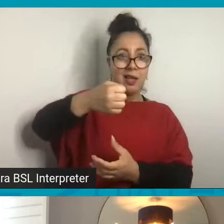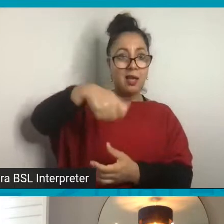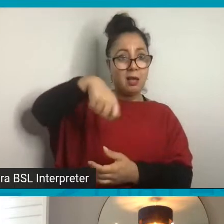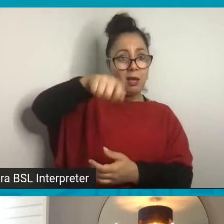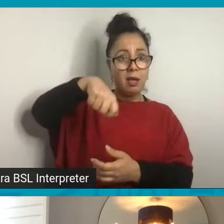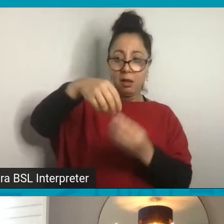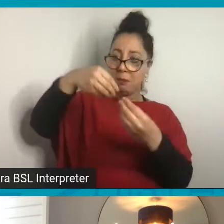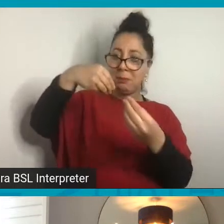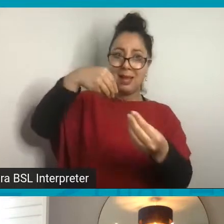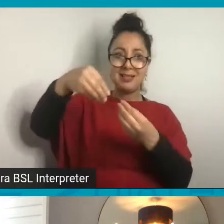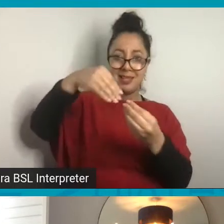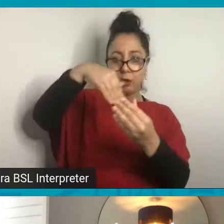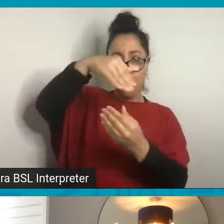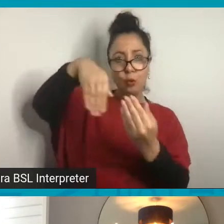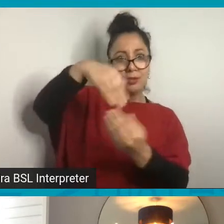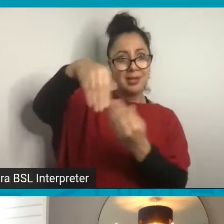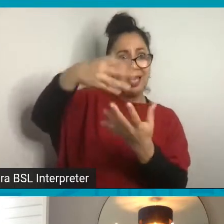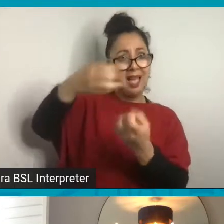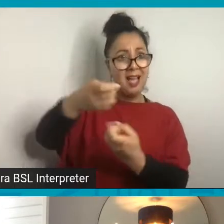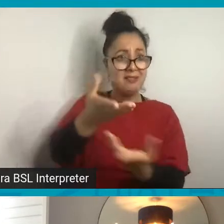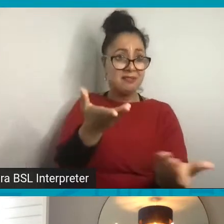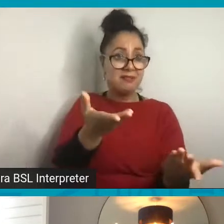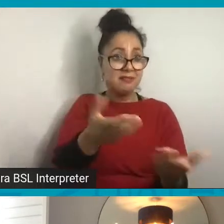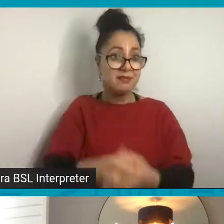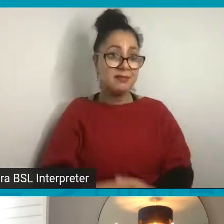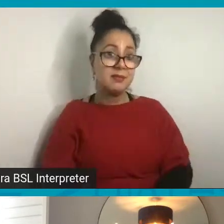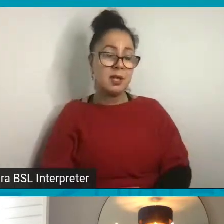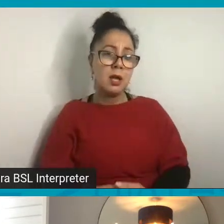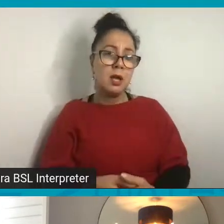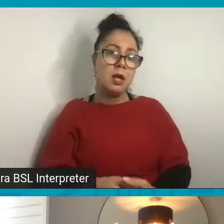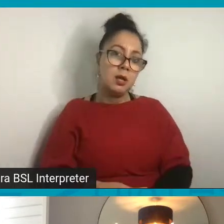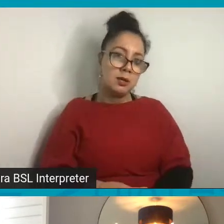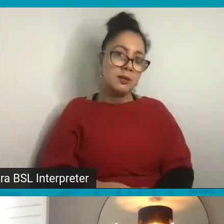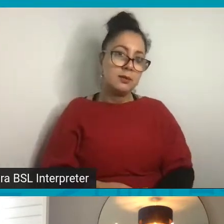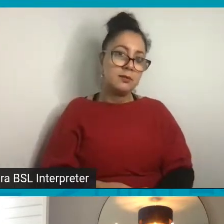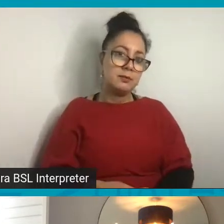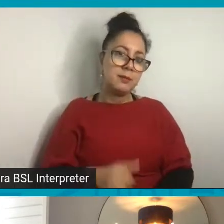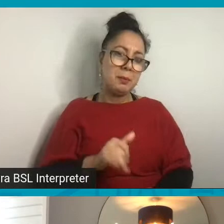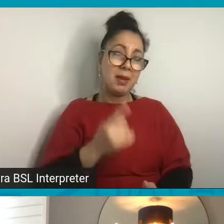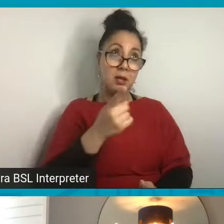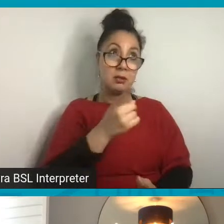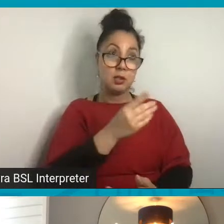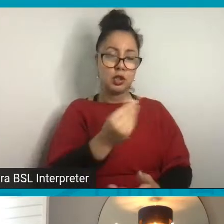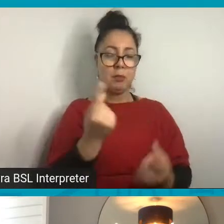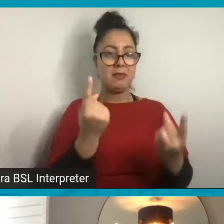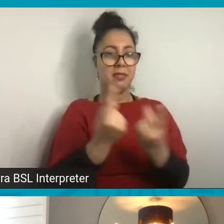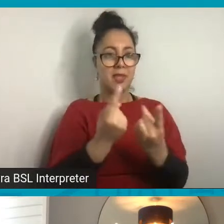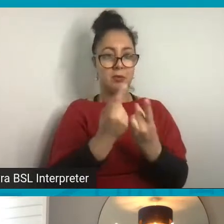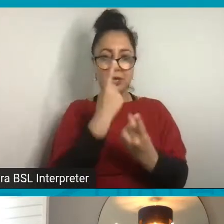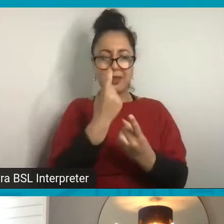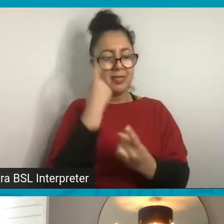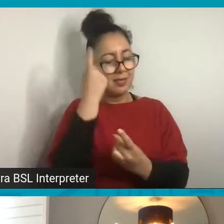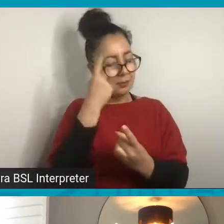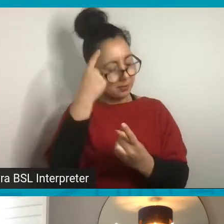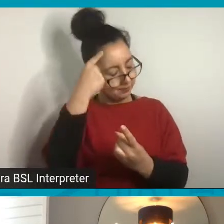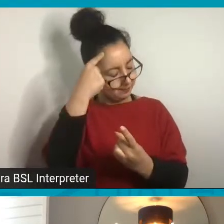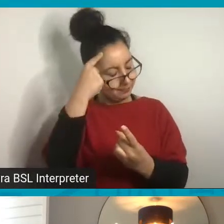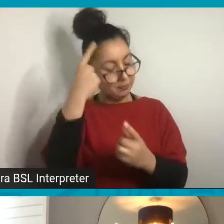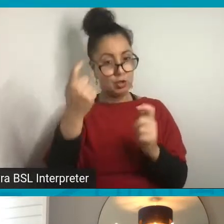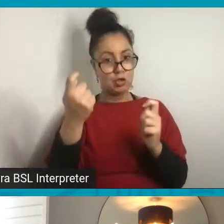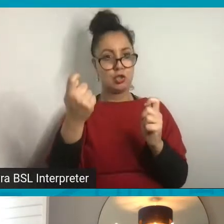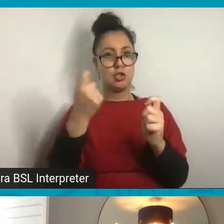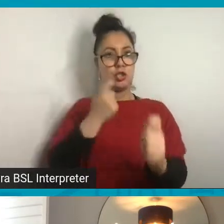a plastic coating on it, you know. So maybe these are some of the things that we can think about trying to change to